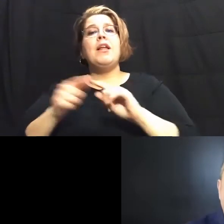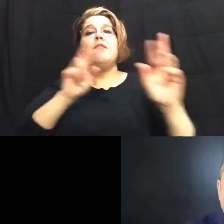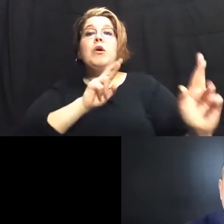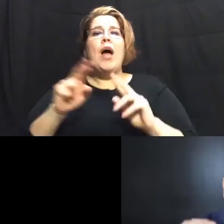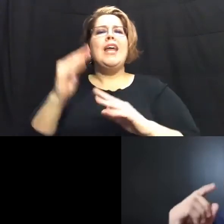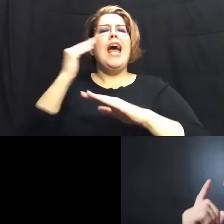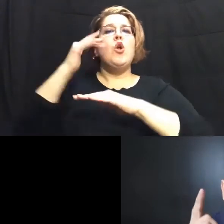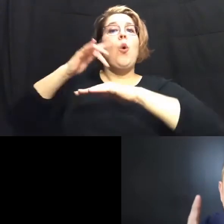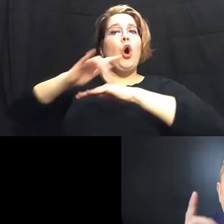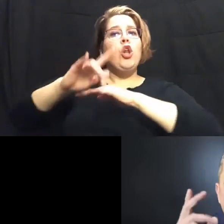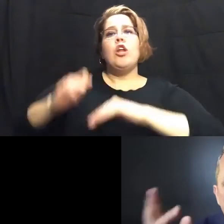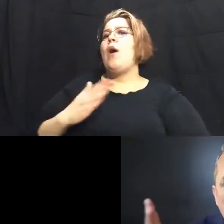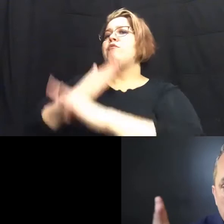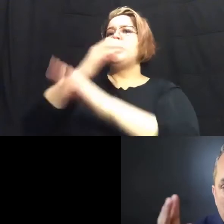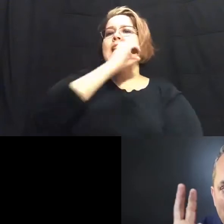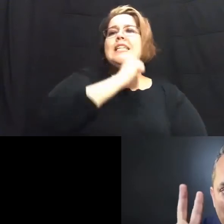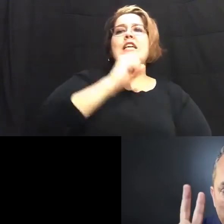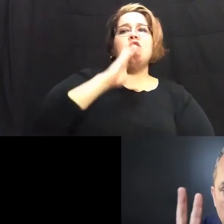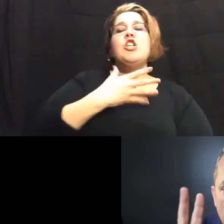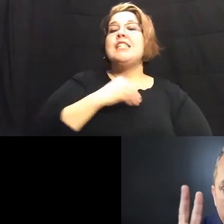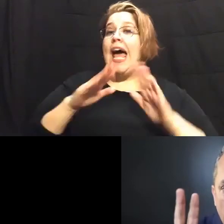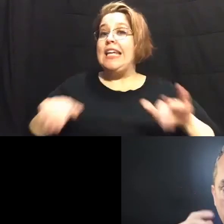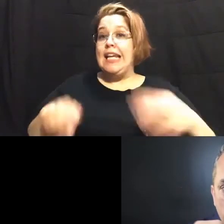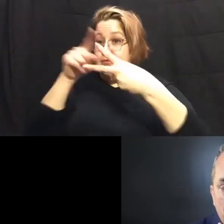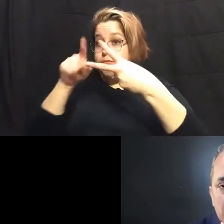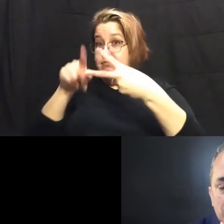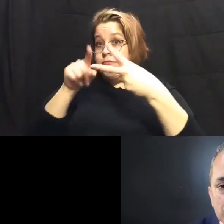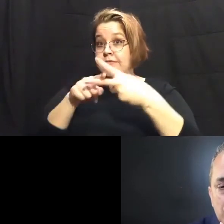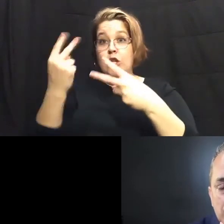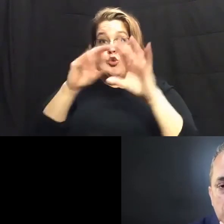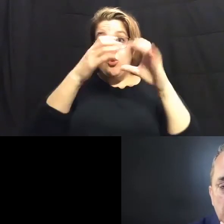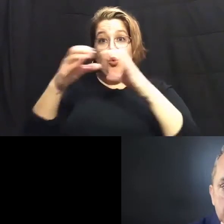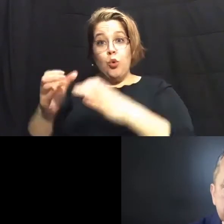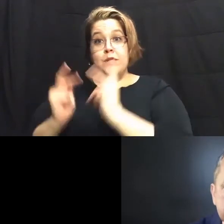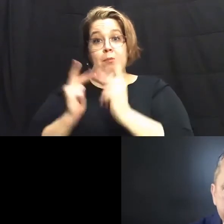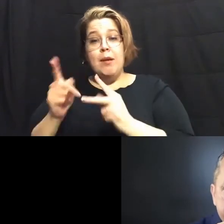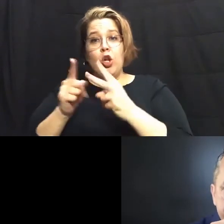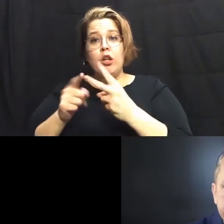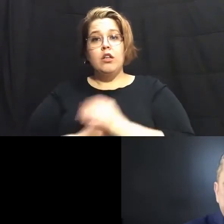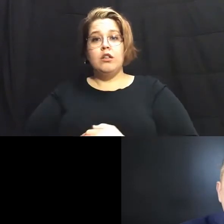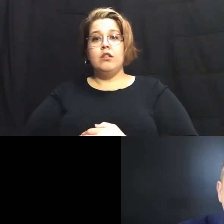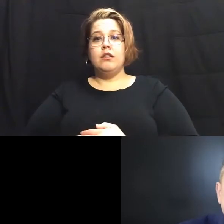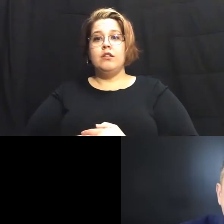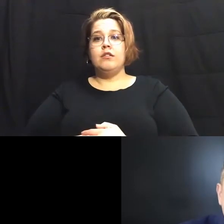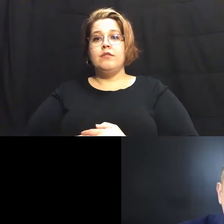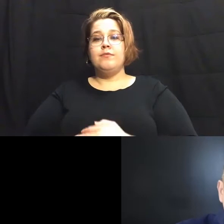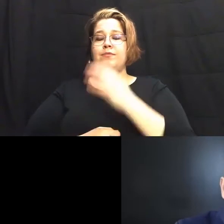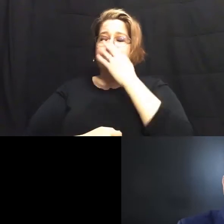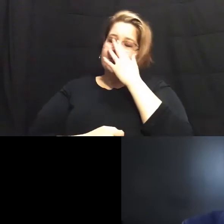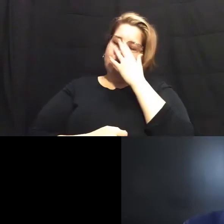advance that we have to protect seniors and children those are our two most vulnerable community um